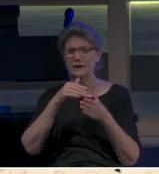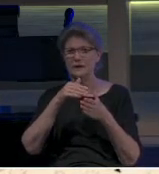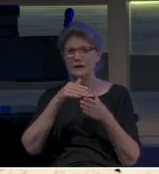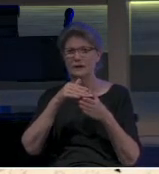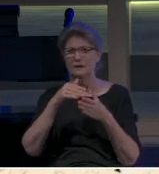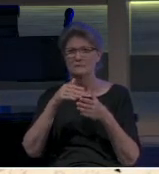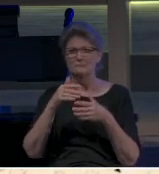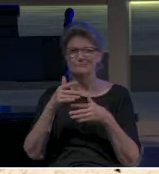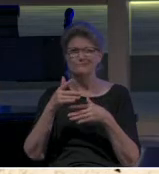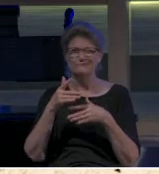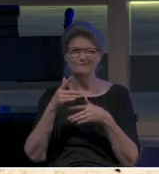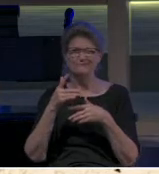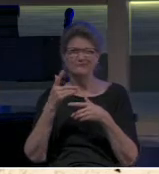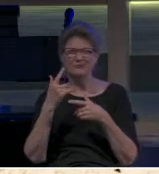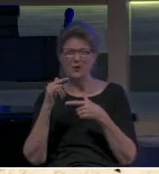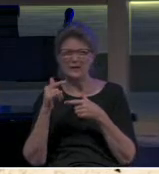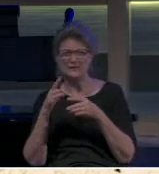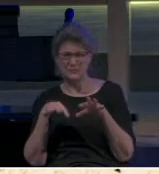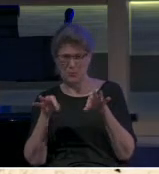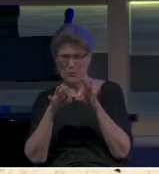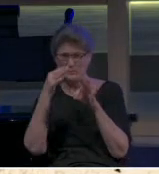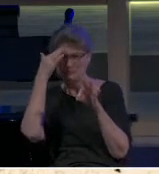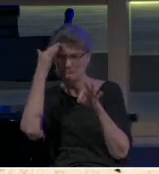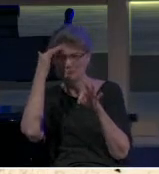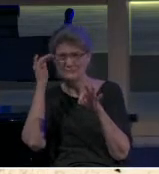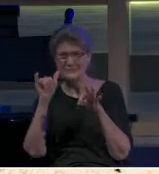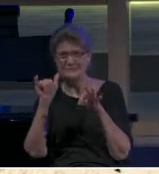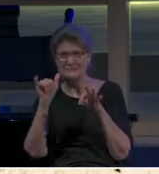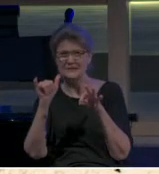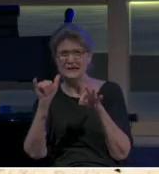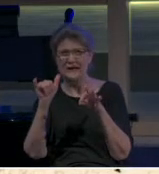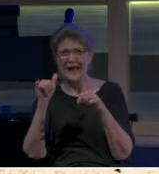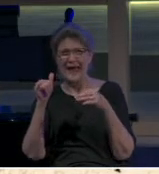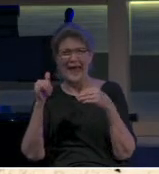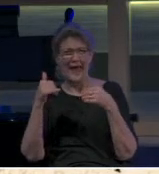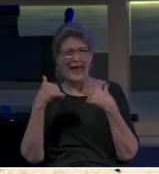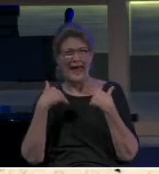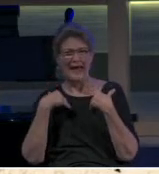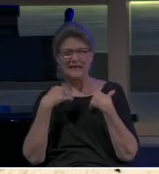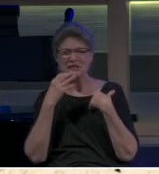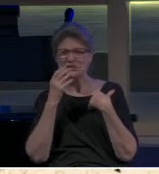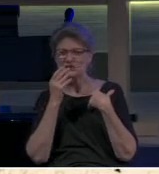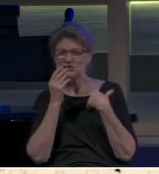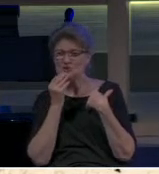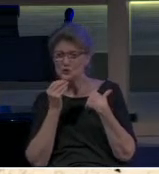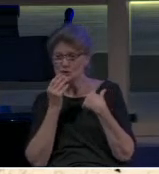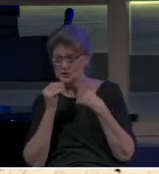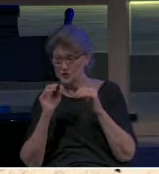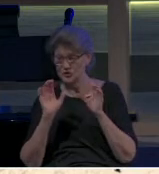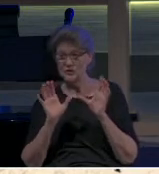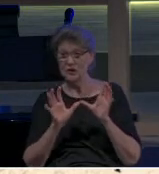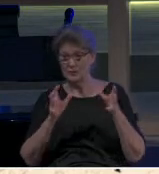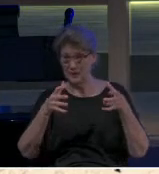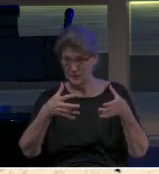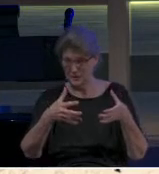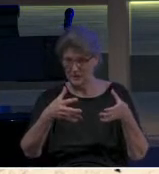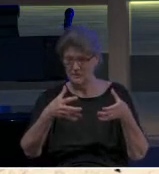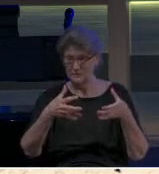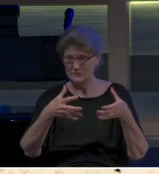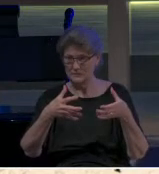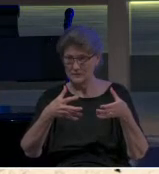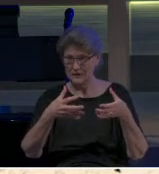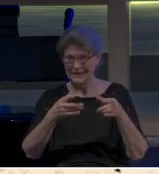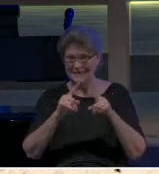I think for our purposes, it's important to know that it had a Jewish community. It had several different Jewish